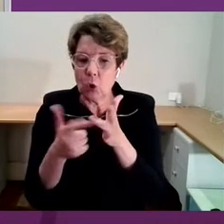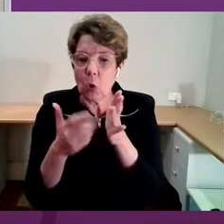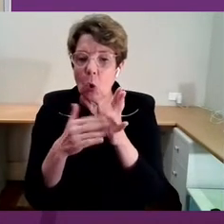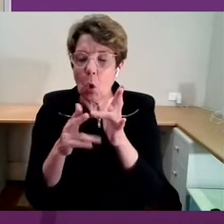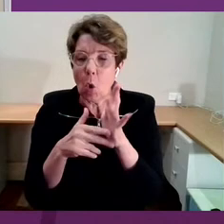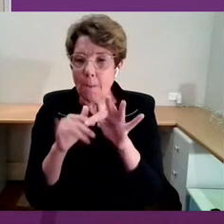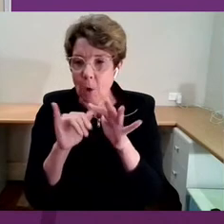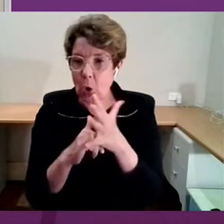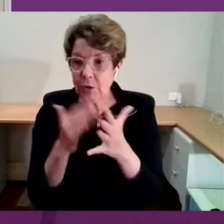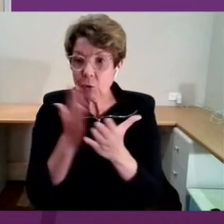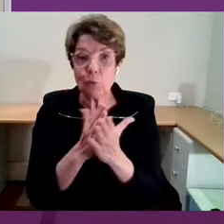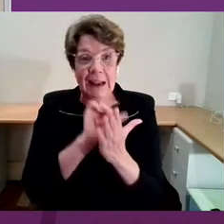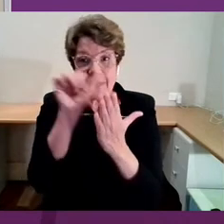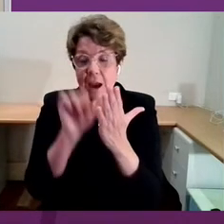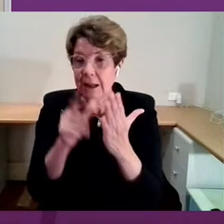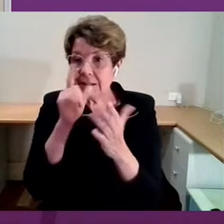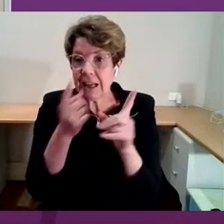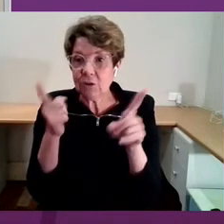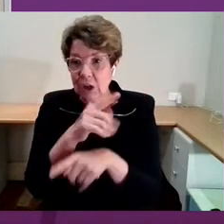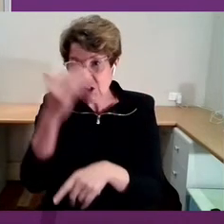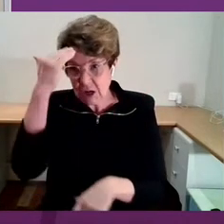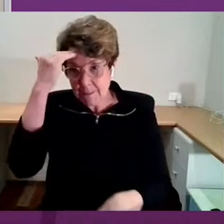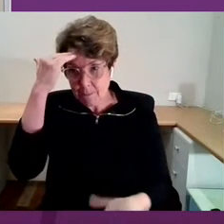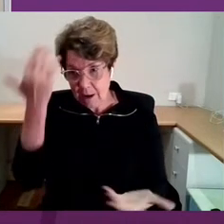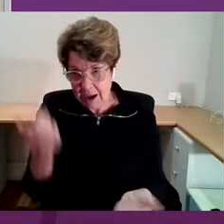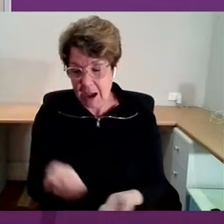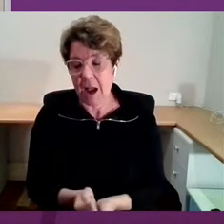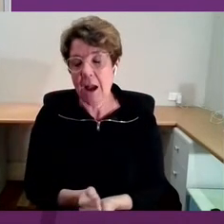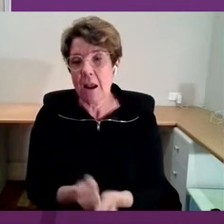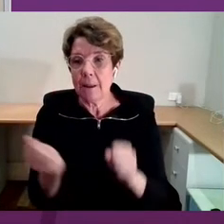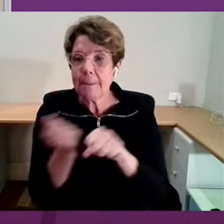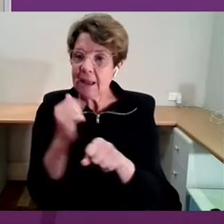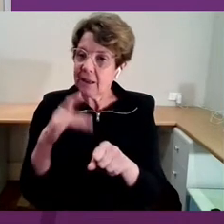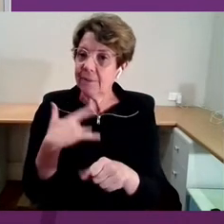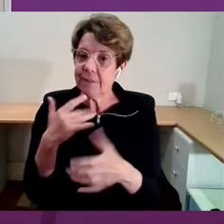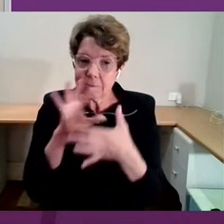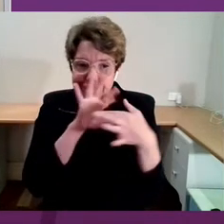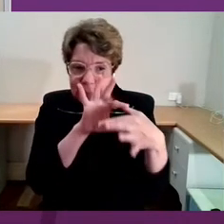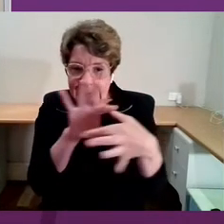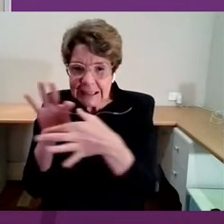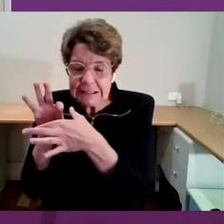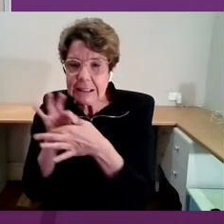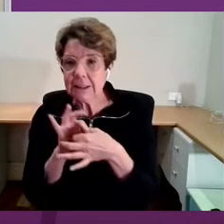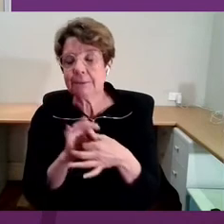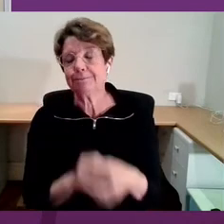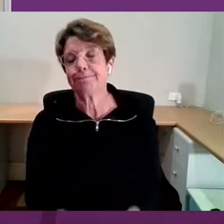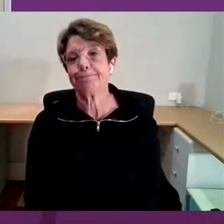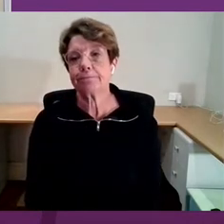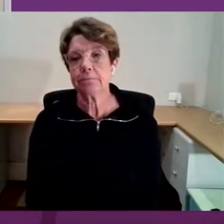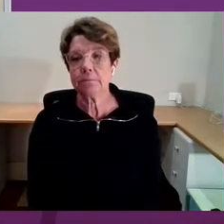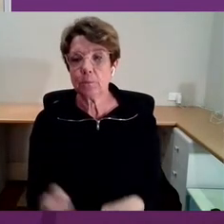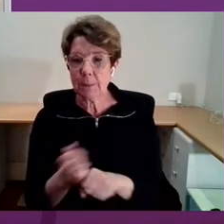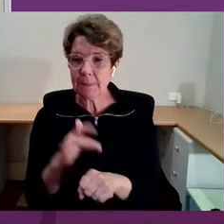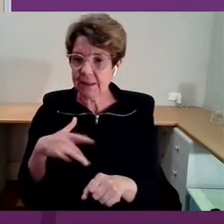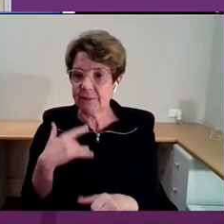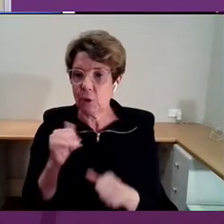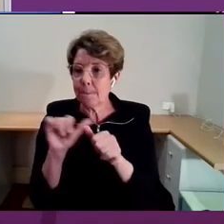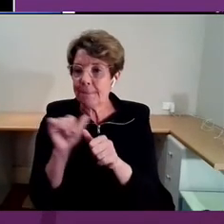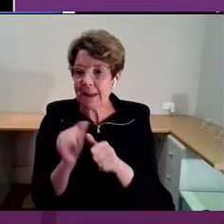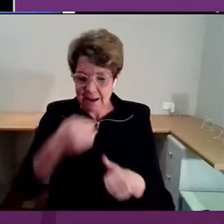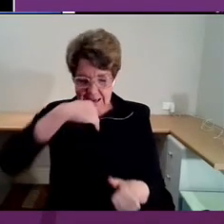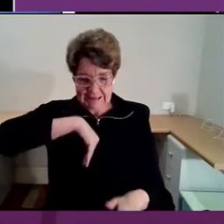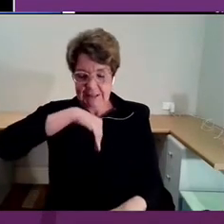arts can change our brains and make us feel more connected to one another and make us feel better within ourselves.